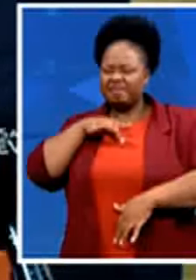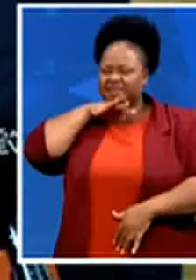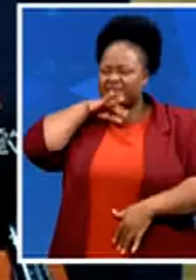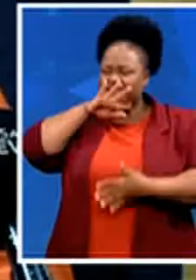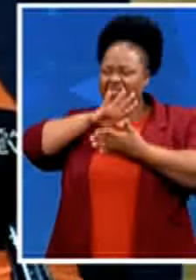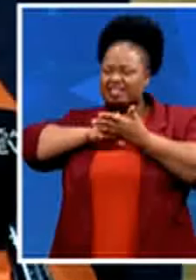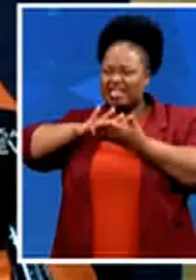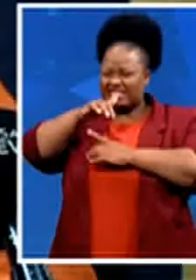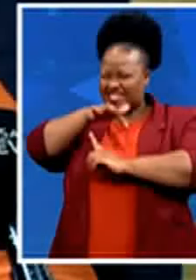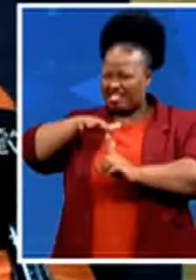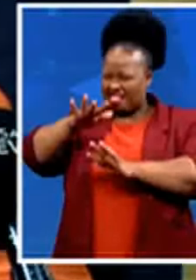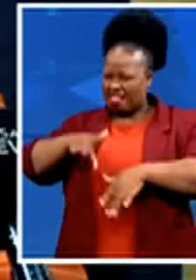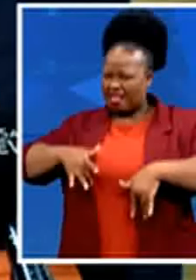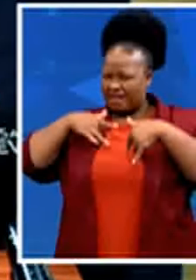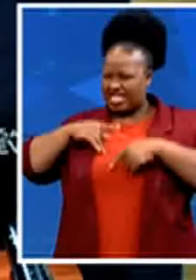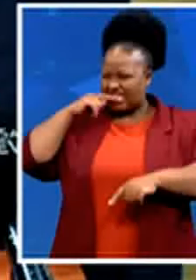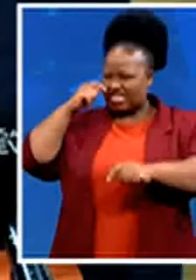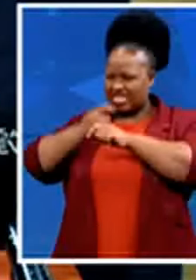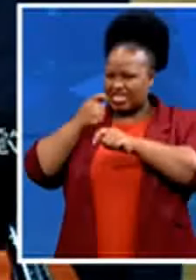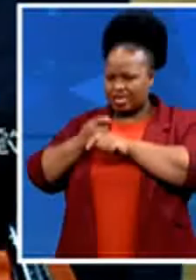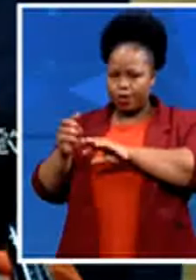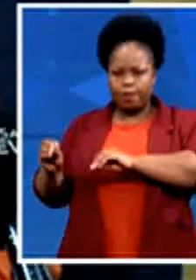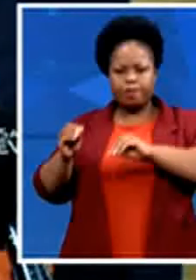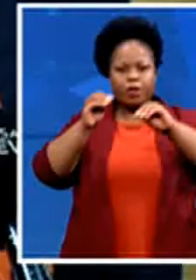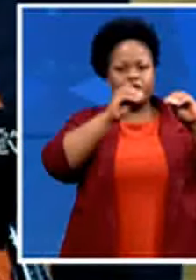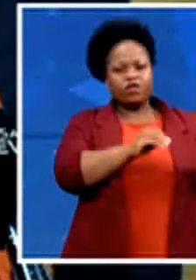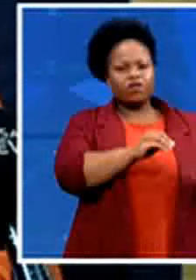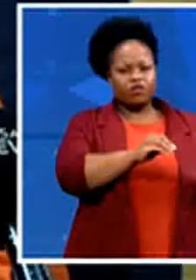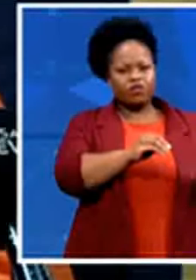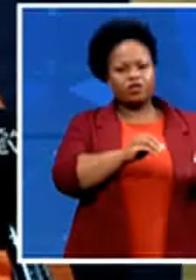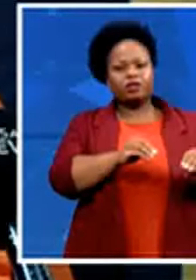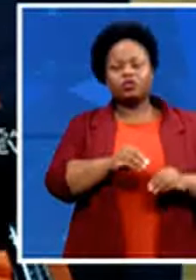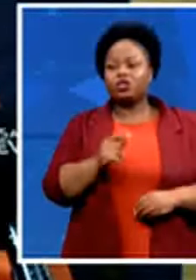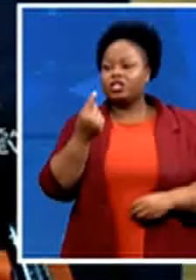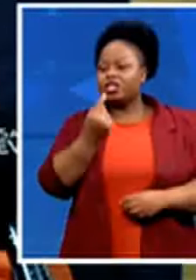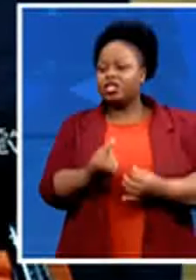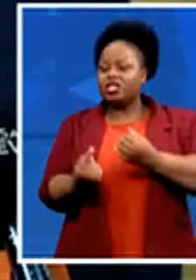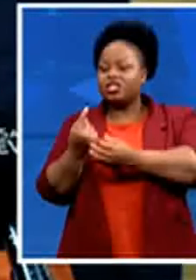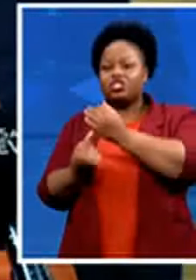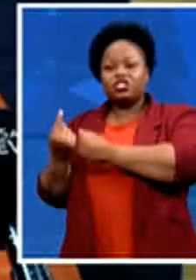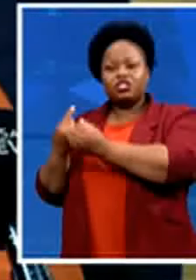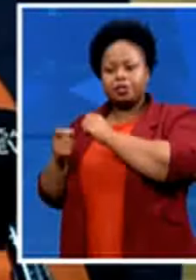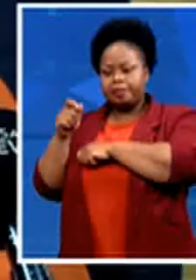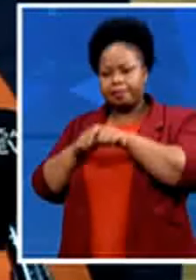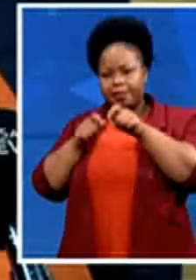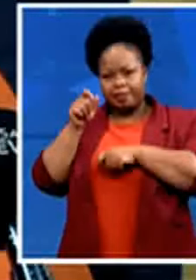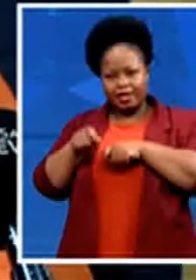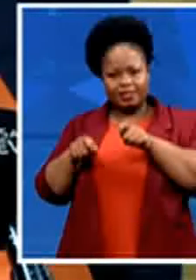settlements to giving each person a service plot